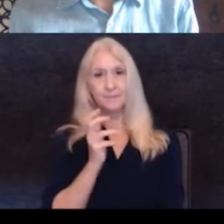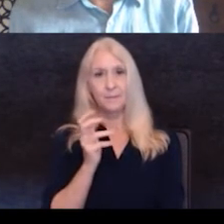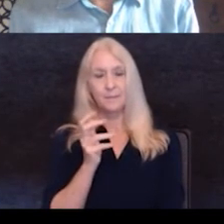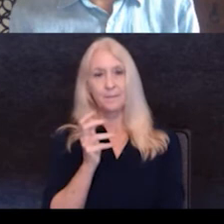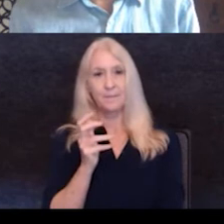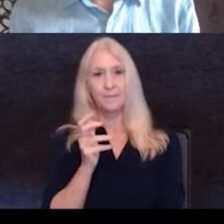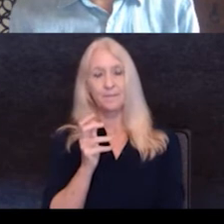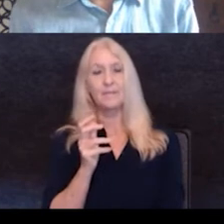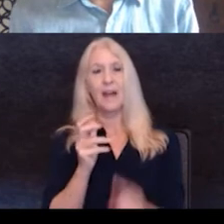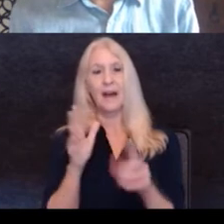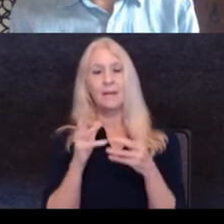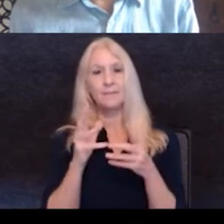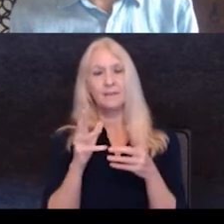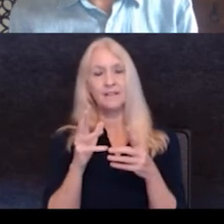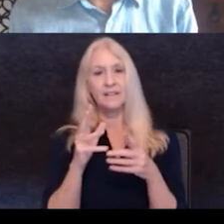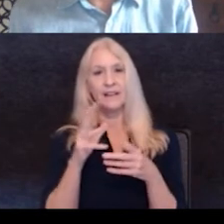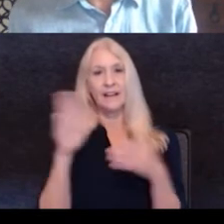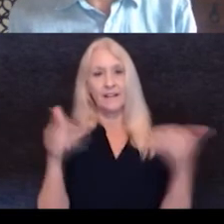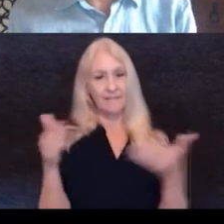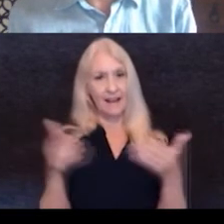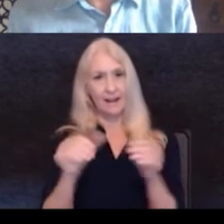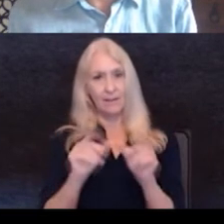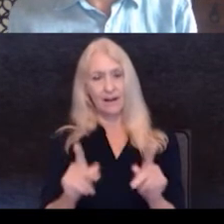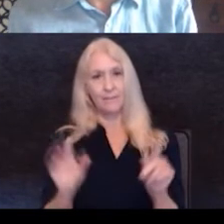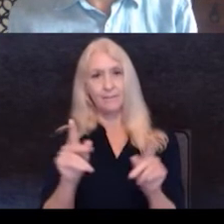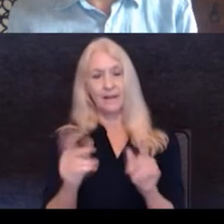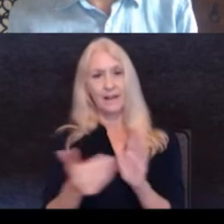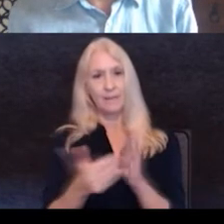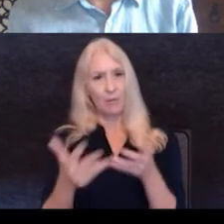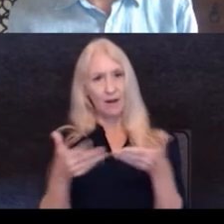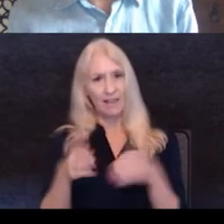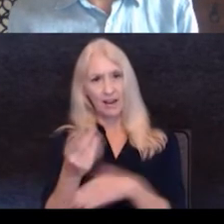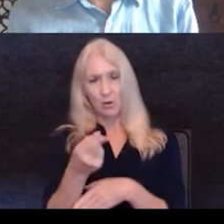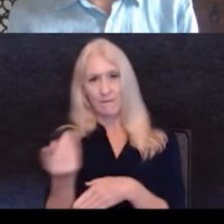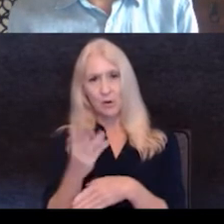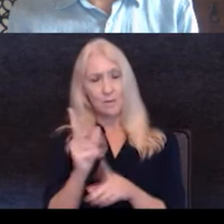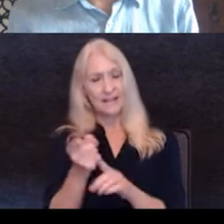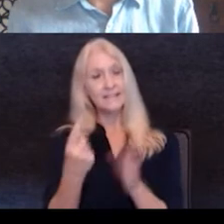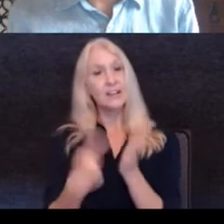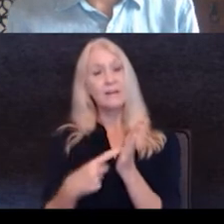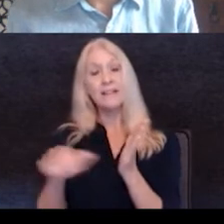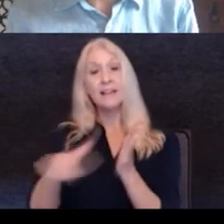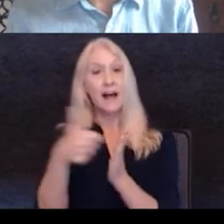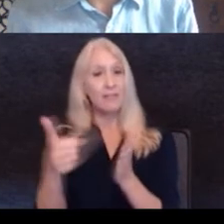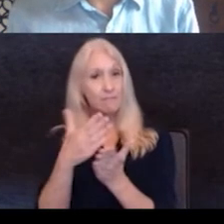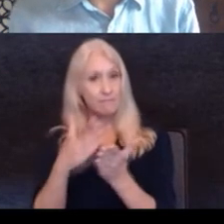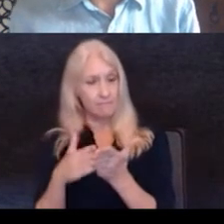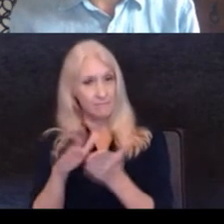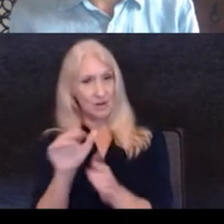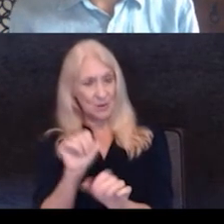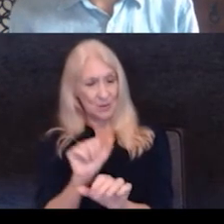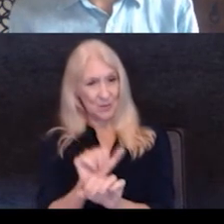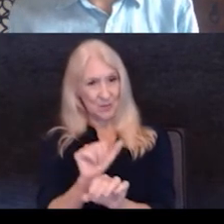going to come back on in one second, but I do want to give you a couple minutes to talk about this other piece of your work, which